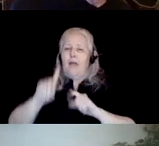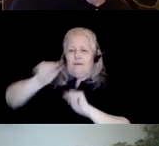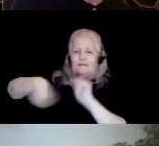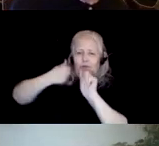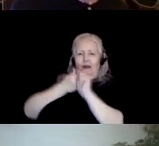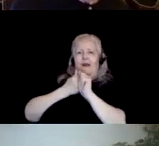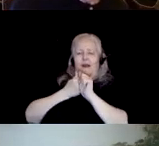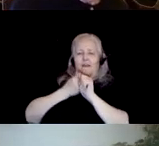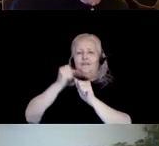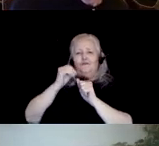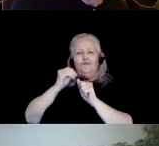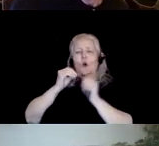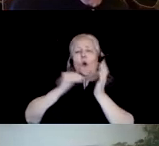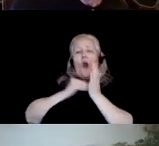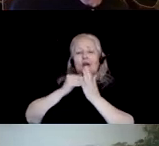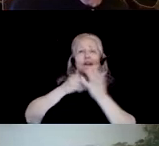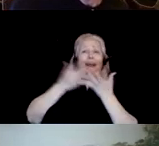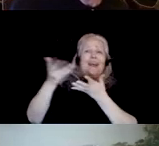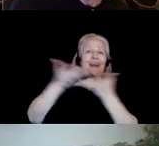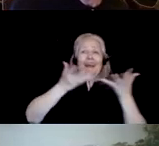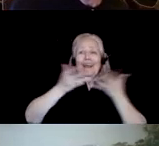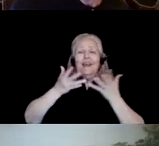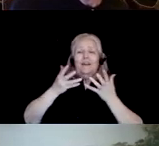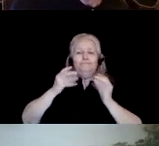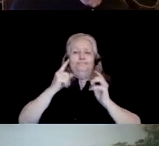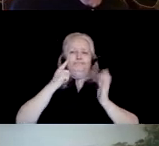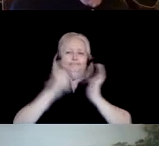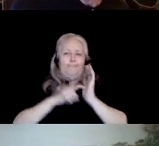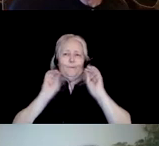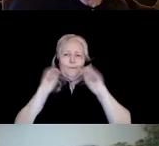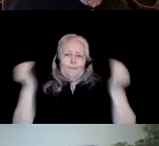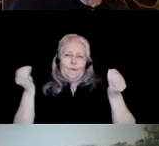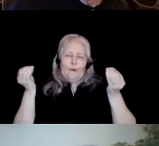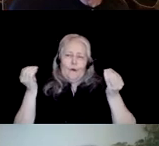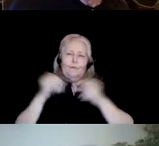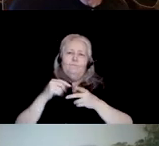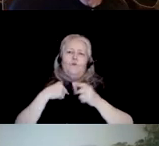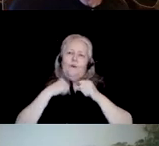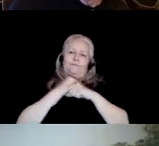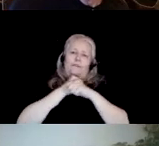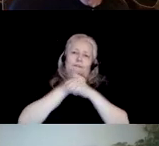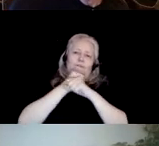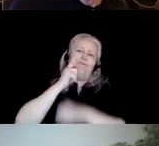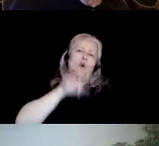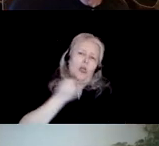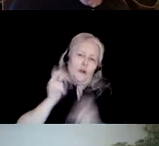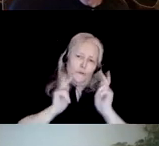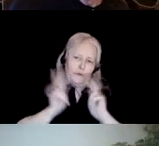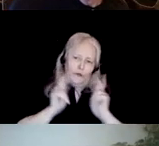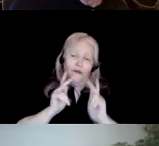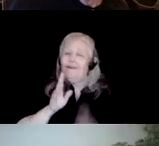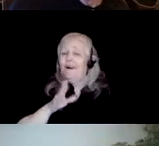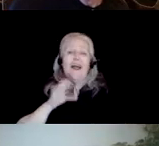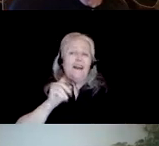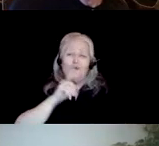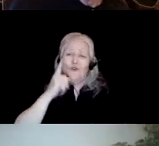that leads to giving an incentive speech, and that they're advocating for on behalf of others. And this is true of all of the awards, whether